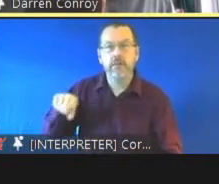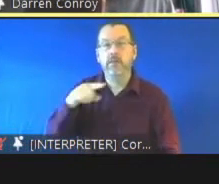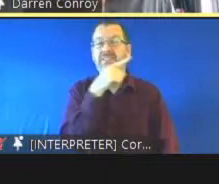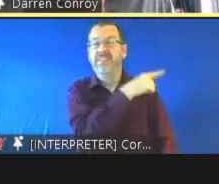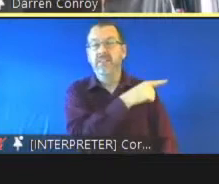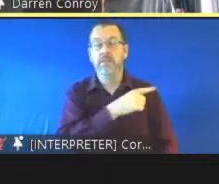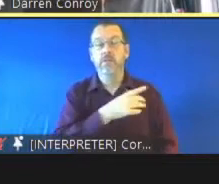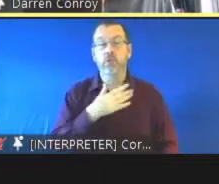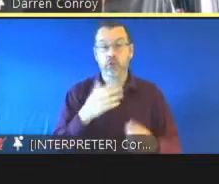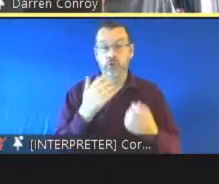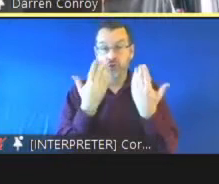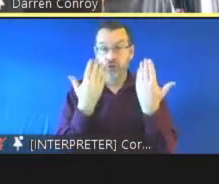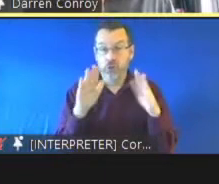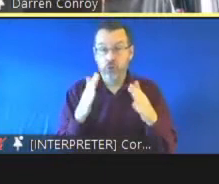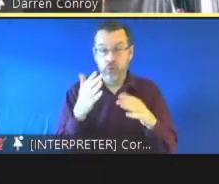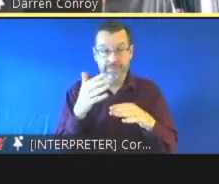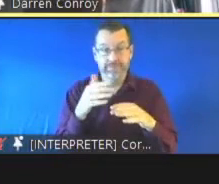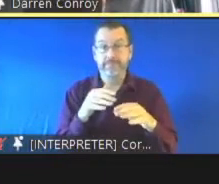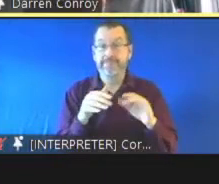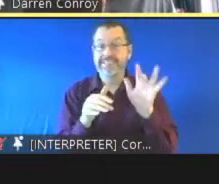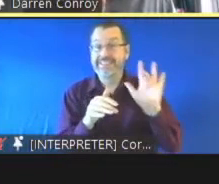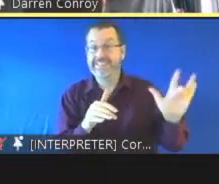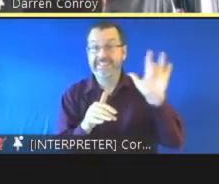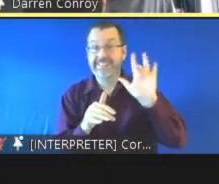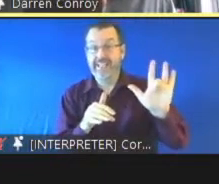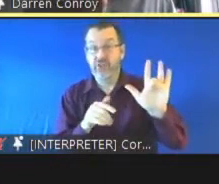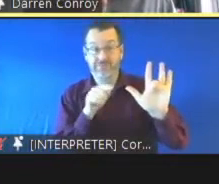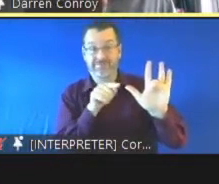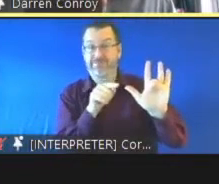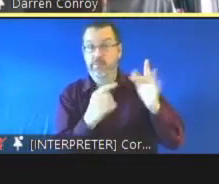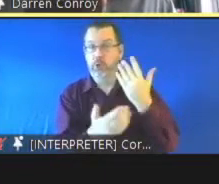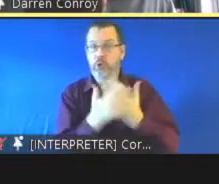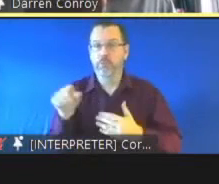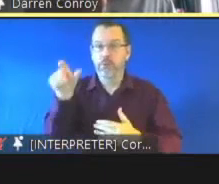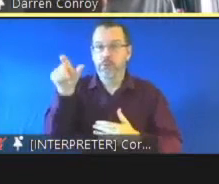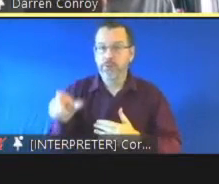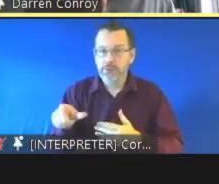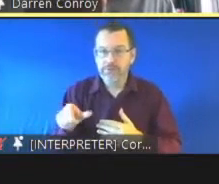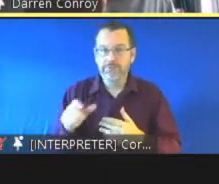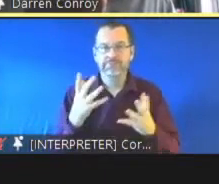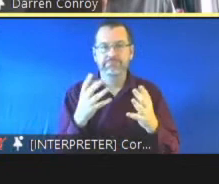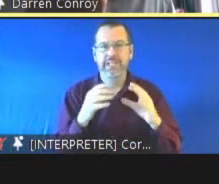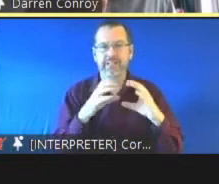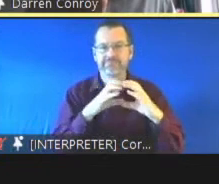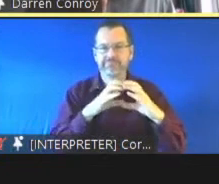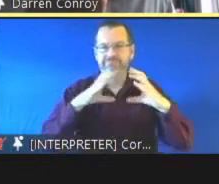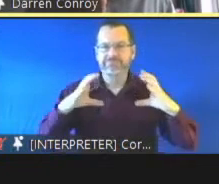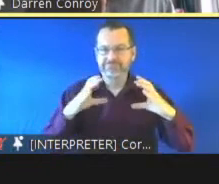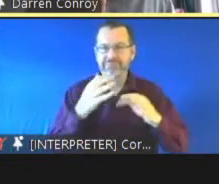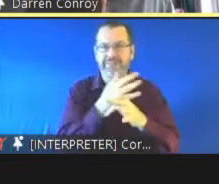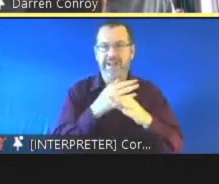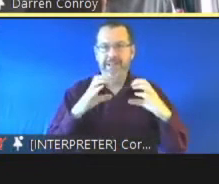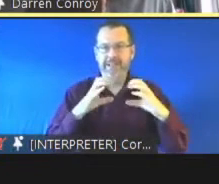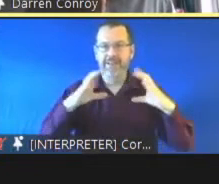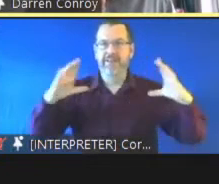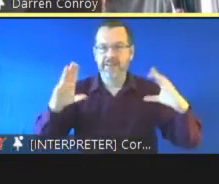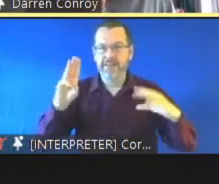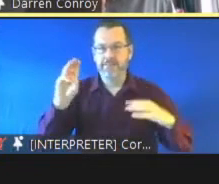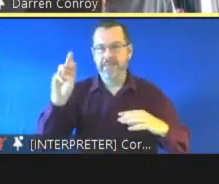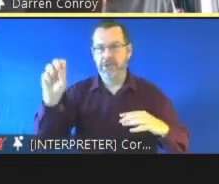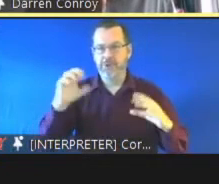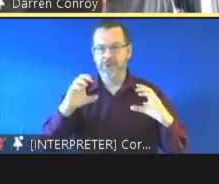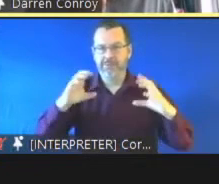identifies where the young person is at the center um with their family their peers the school and the wider